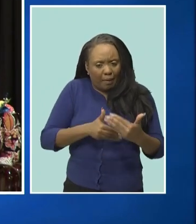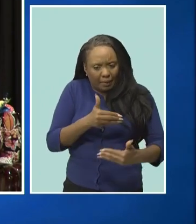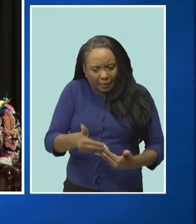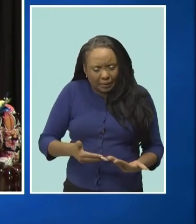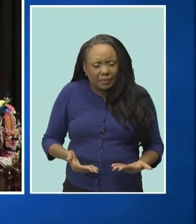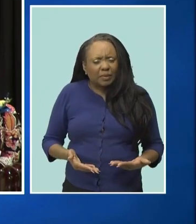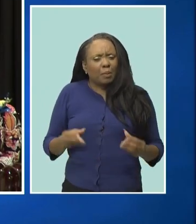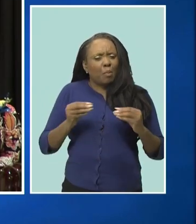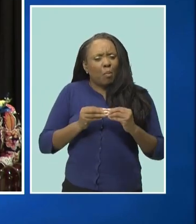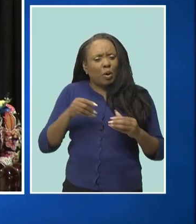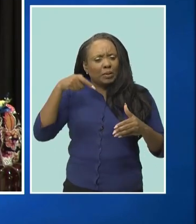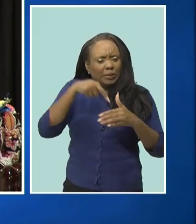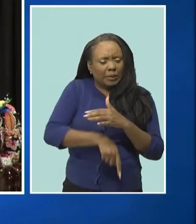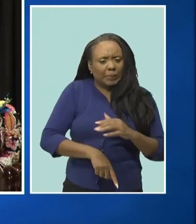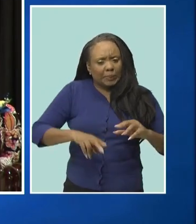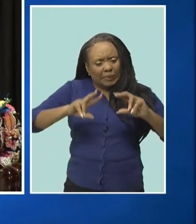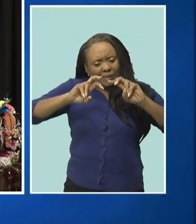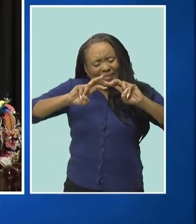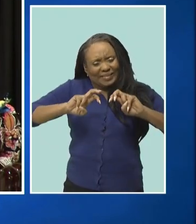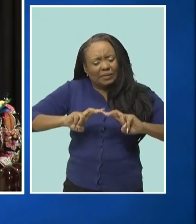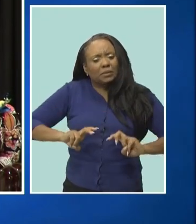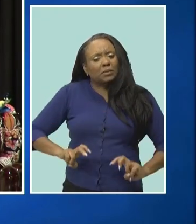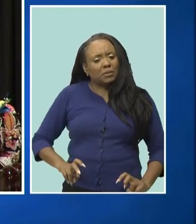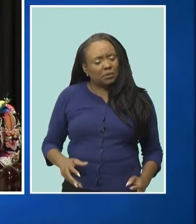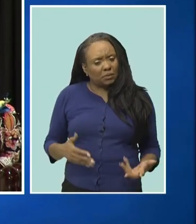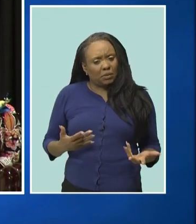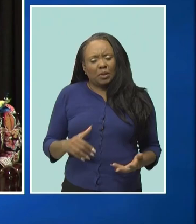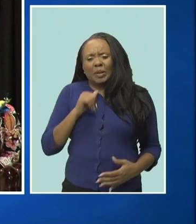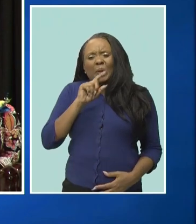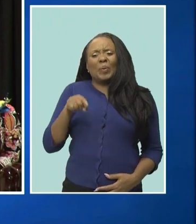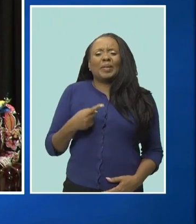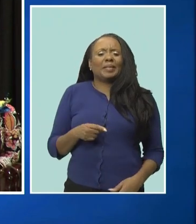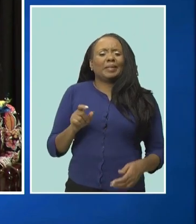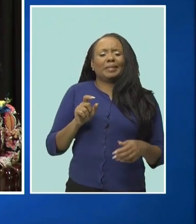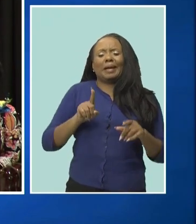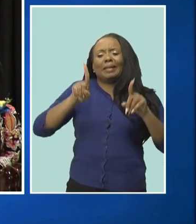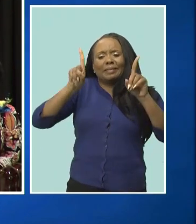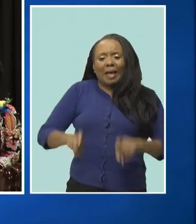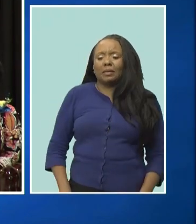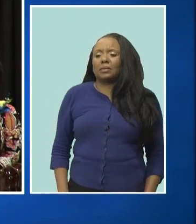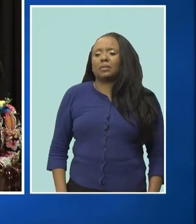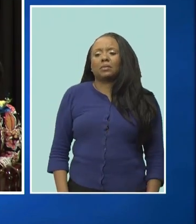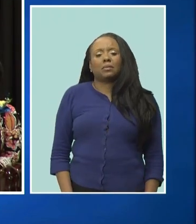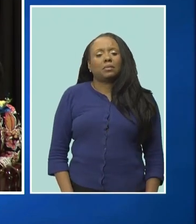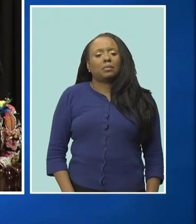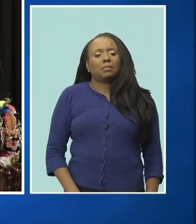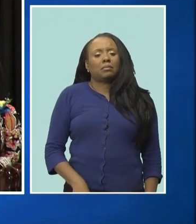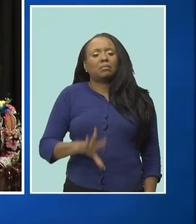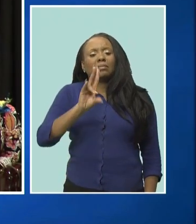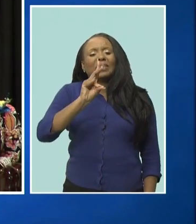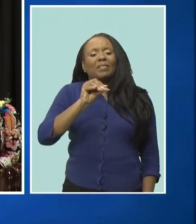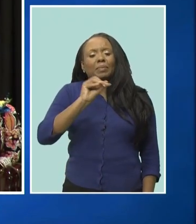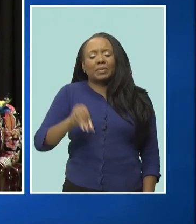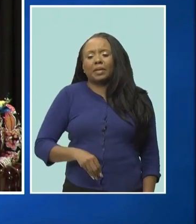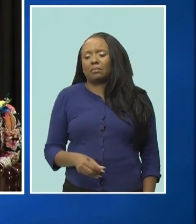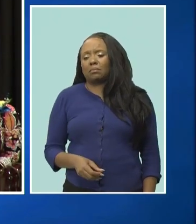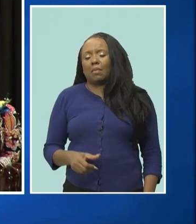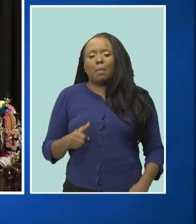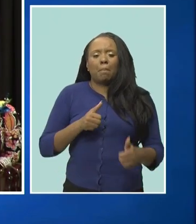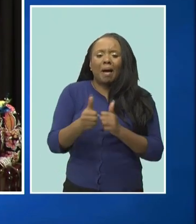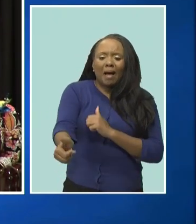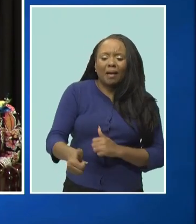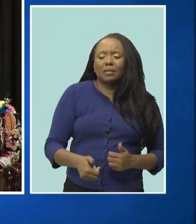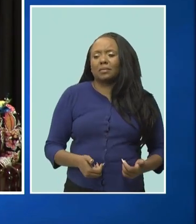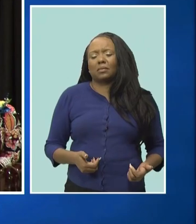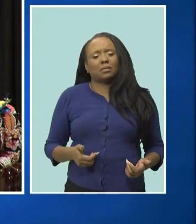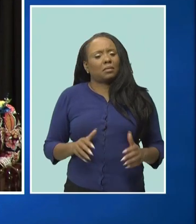assessment that is much deeper than to write a test a teacher set a few tests and give you a mark dr brown